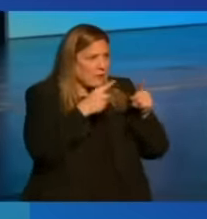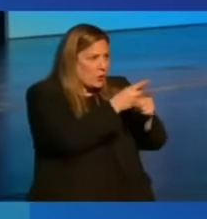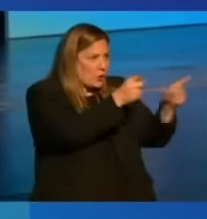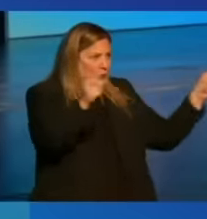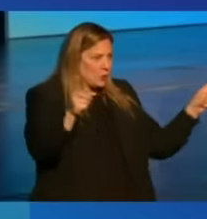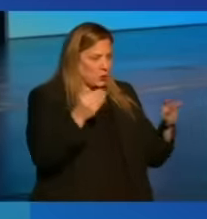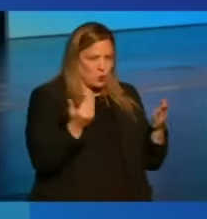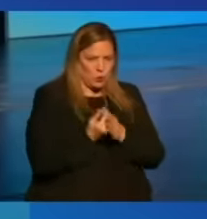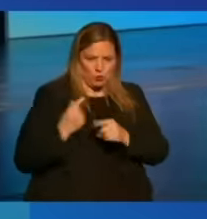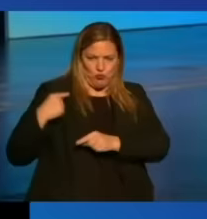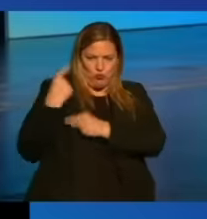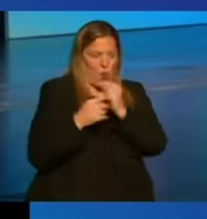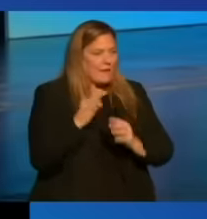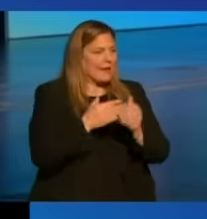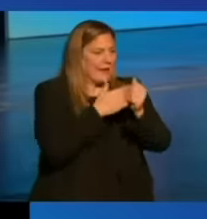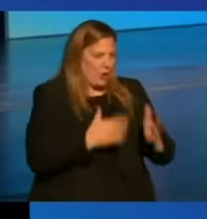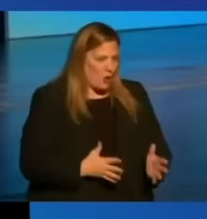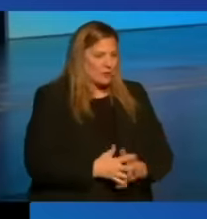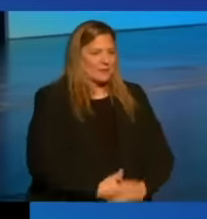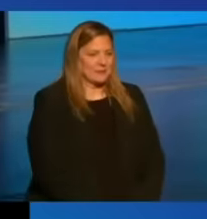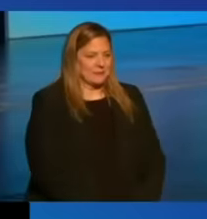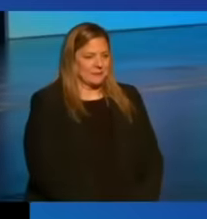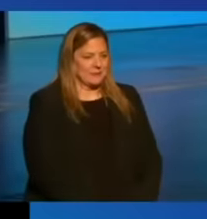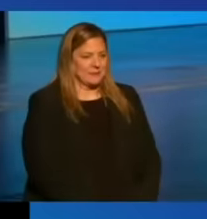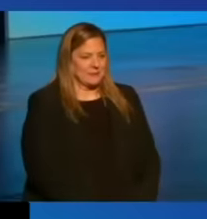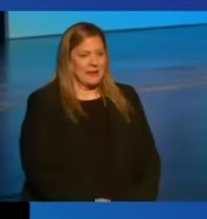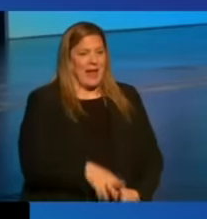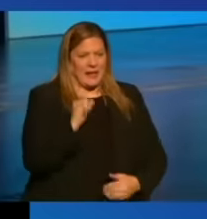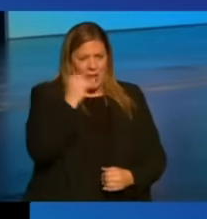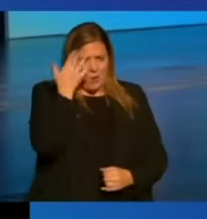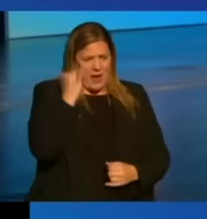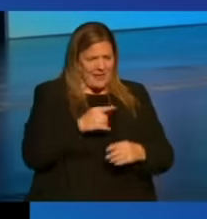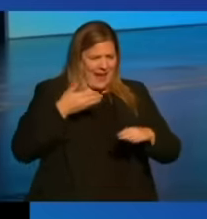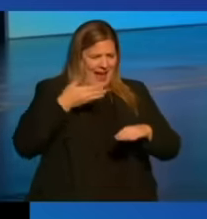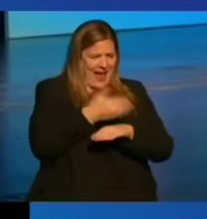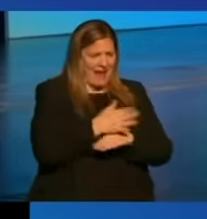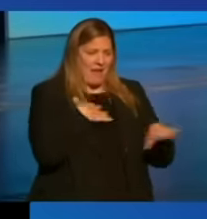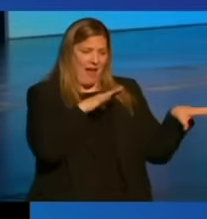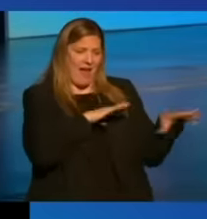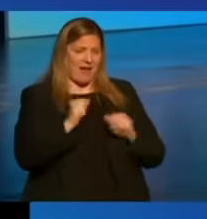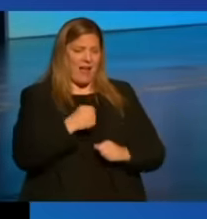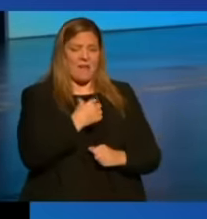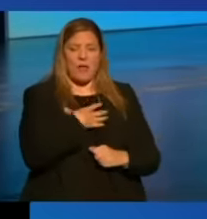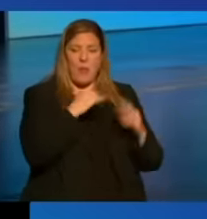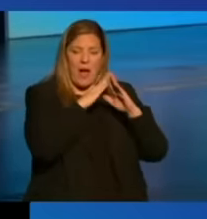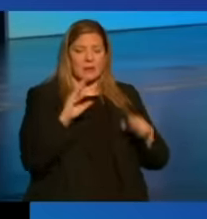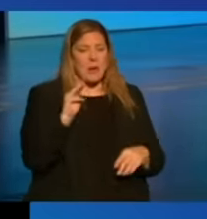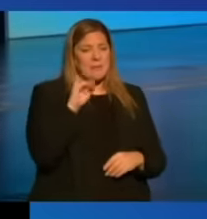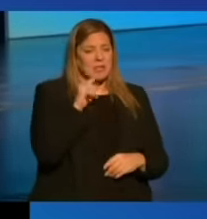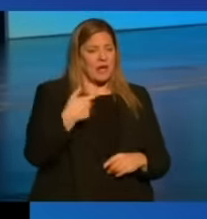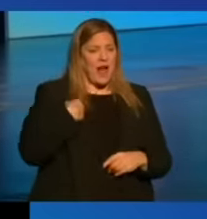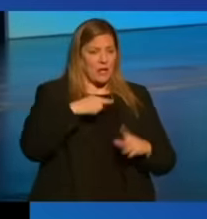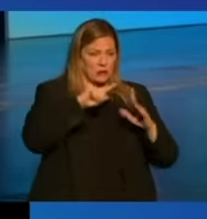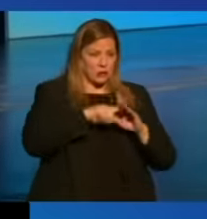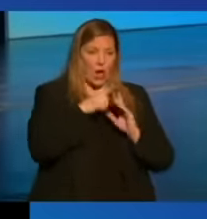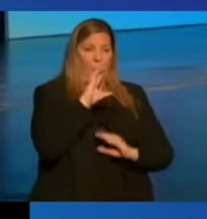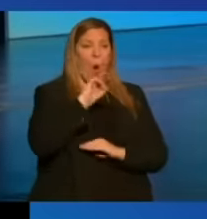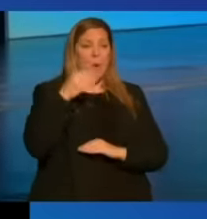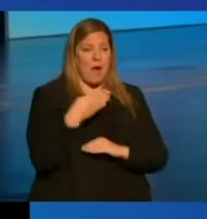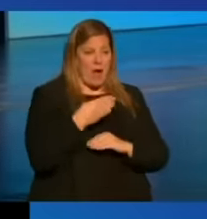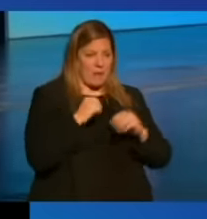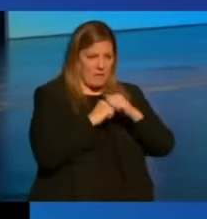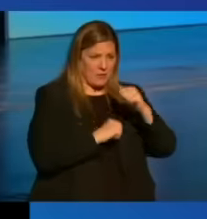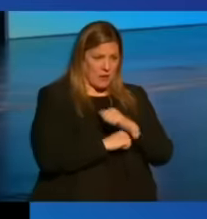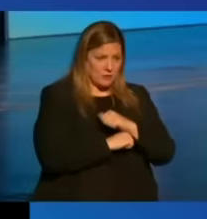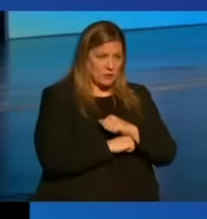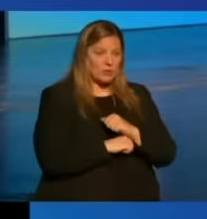a new generation of leaders. And that's why, after leaving the White House, Michelle and I started the Obama Foundation